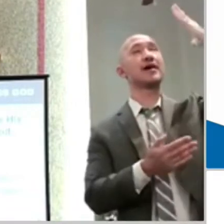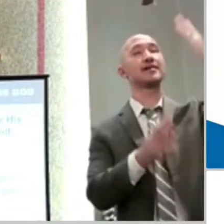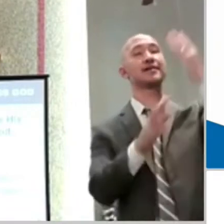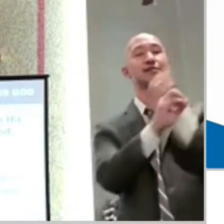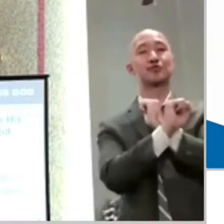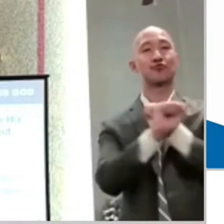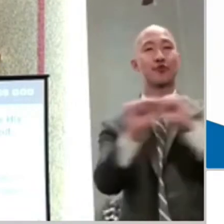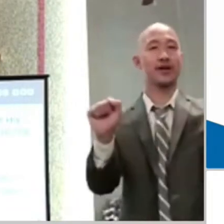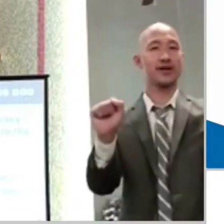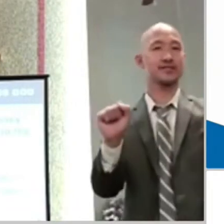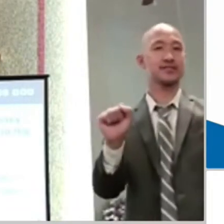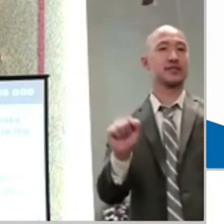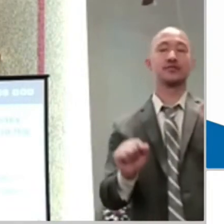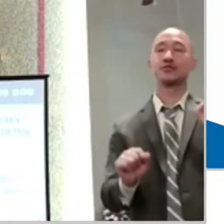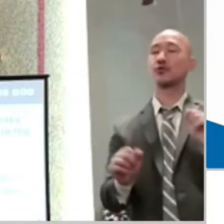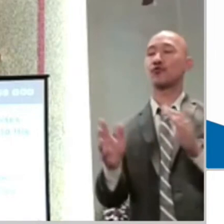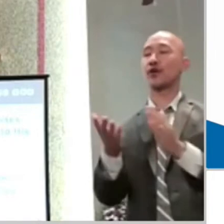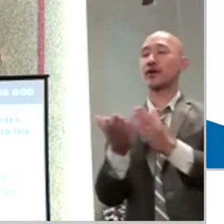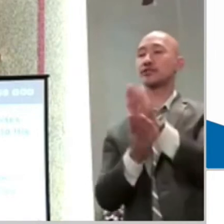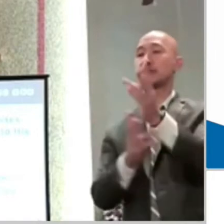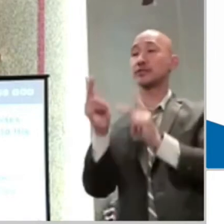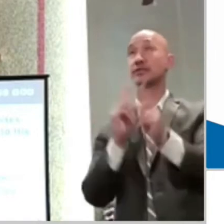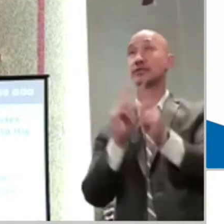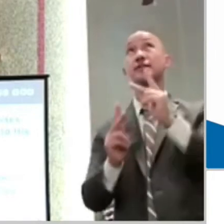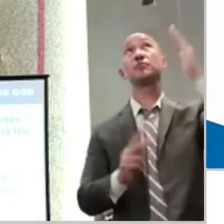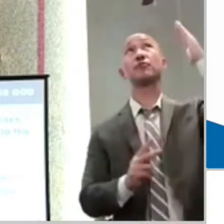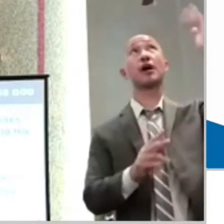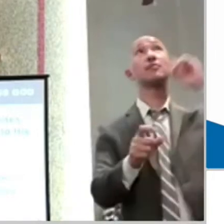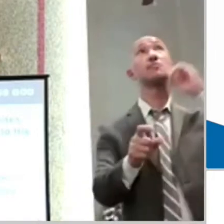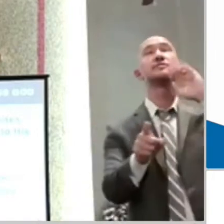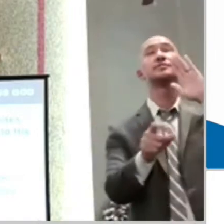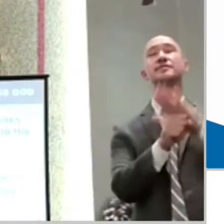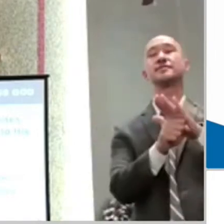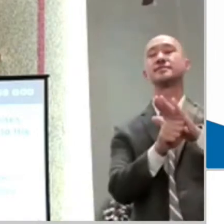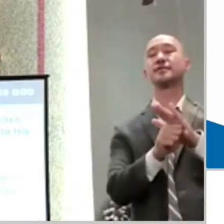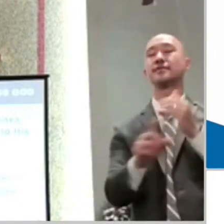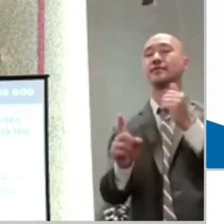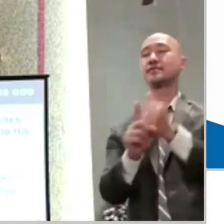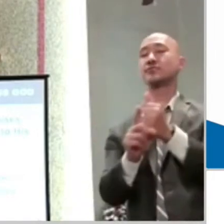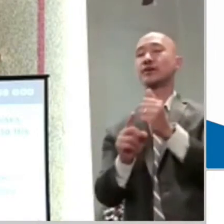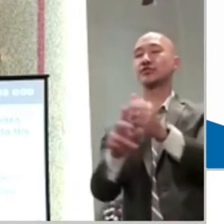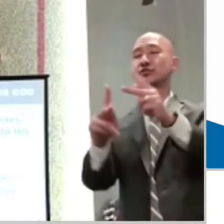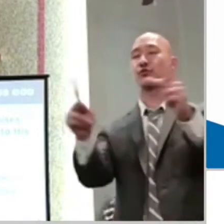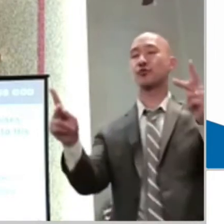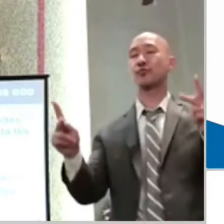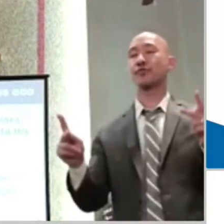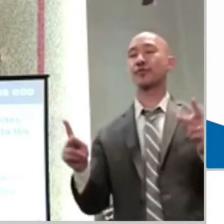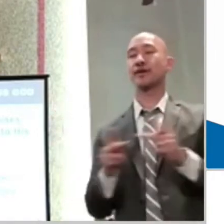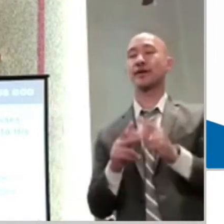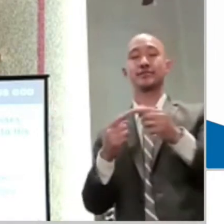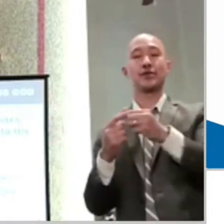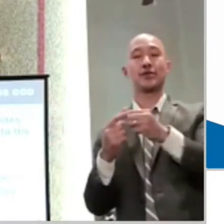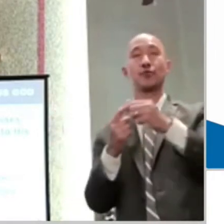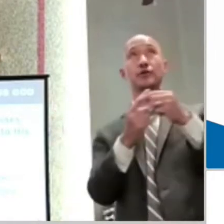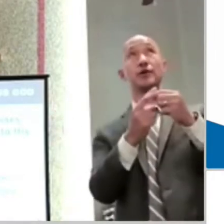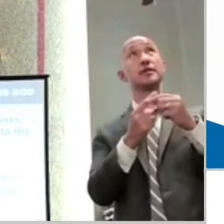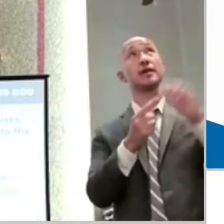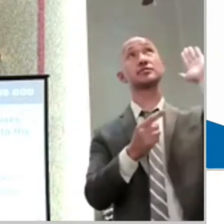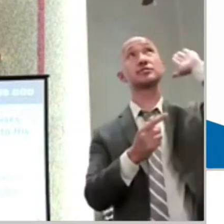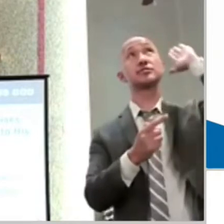saved by his grace. To the righteous he promises this special place,